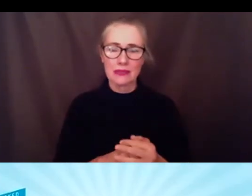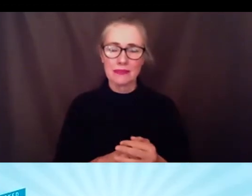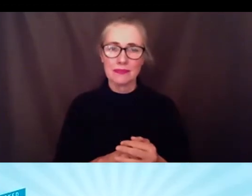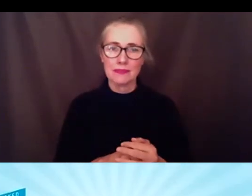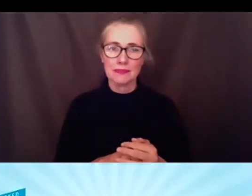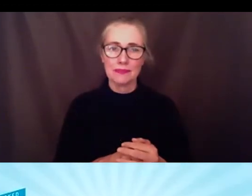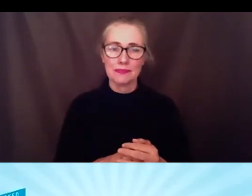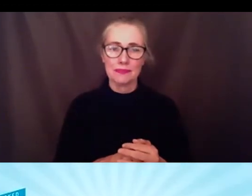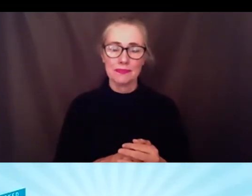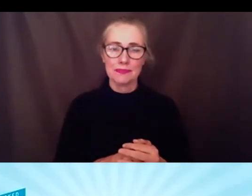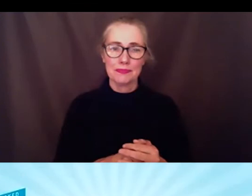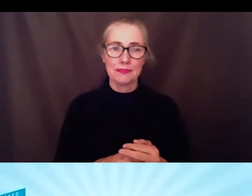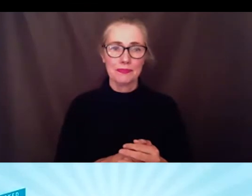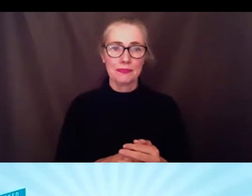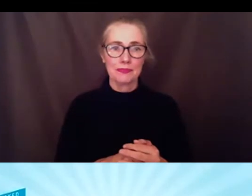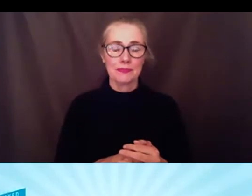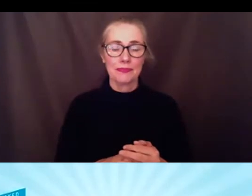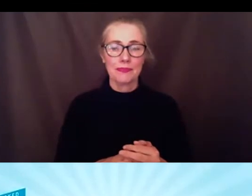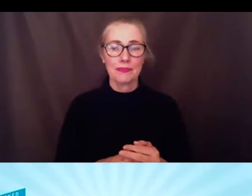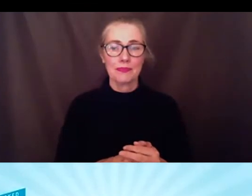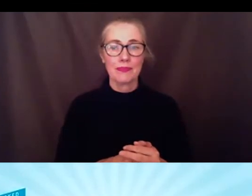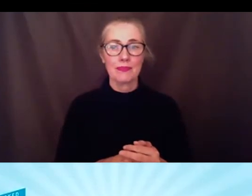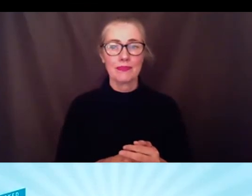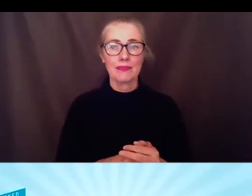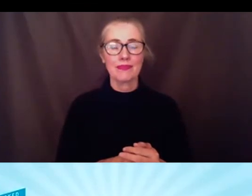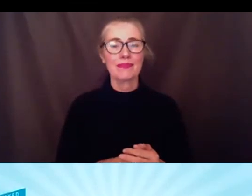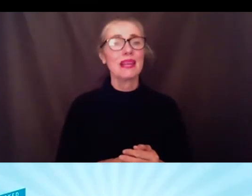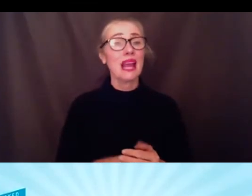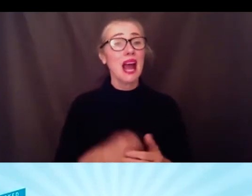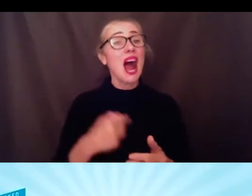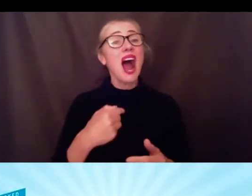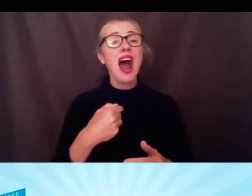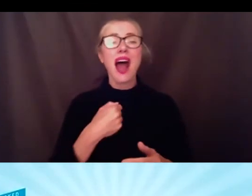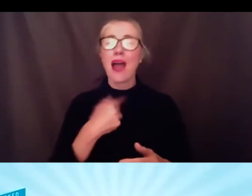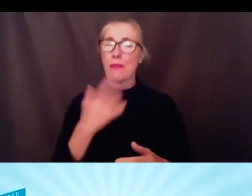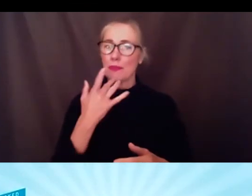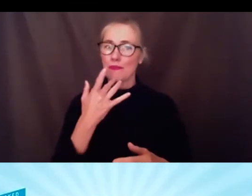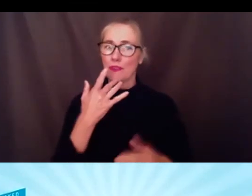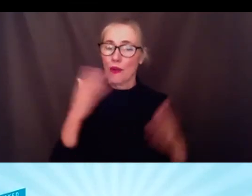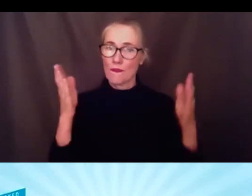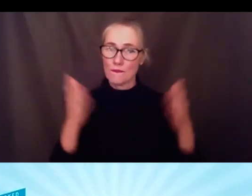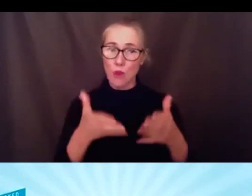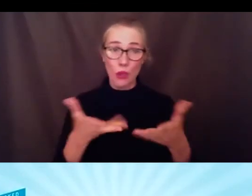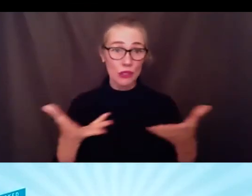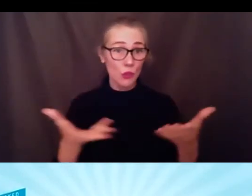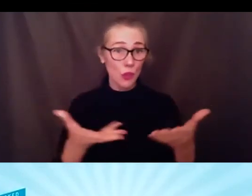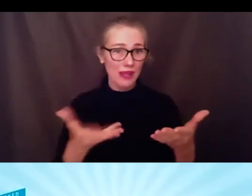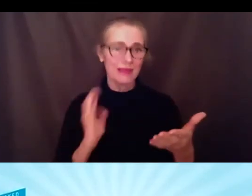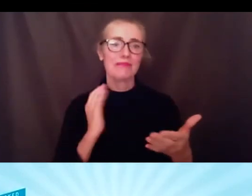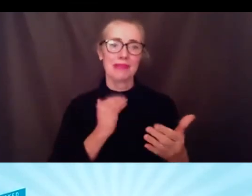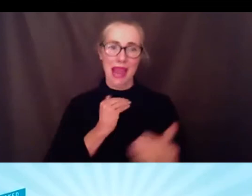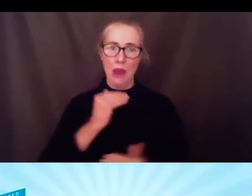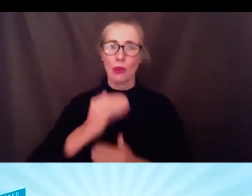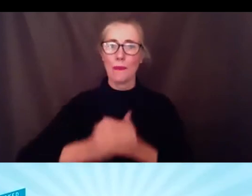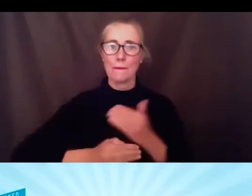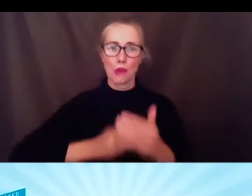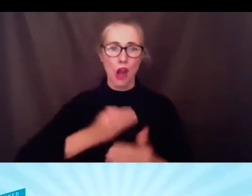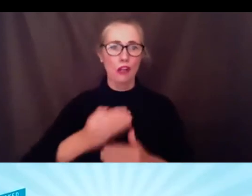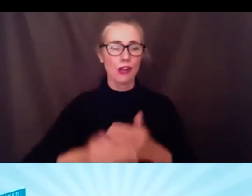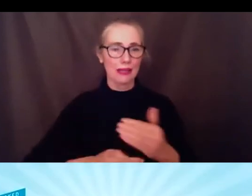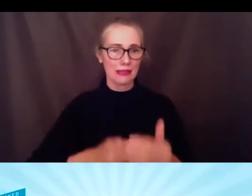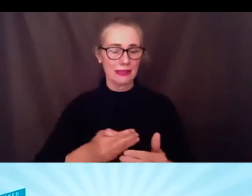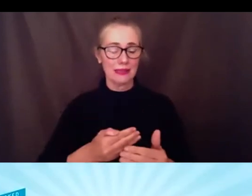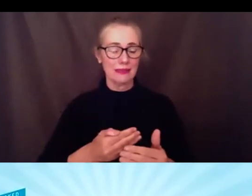a little bit on the progress that we have made the progress that we have made as a